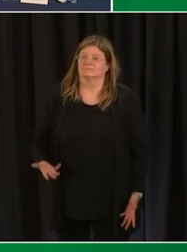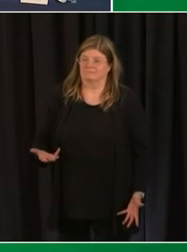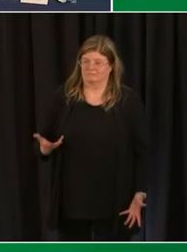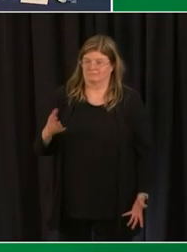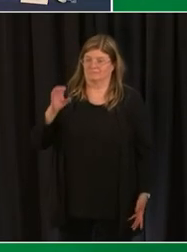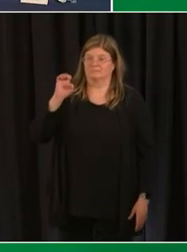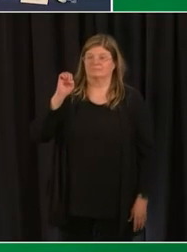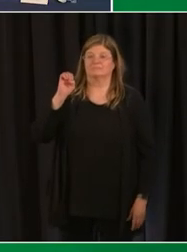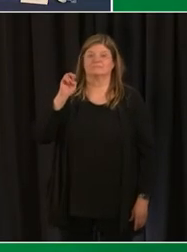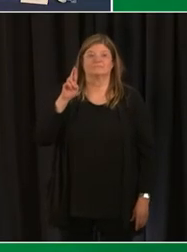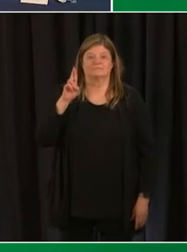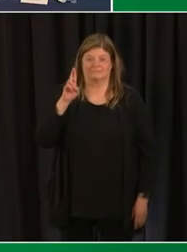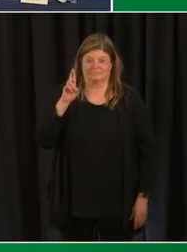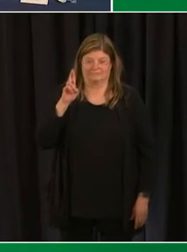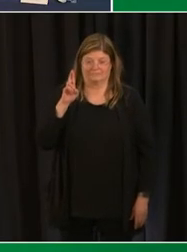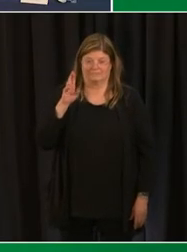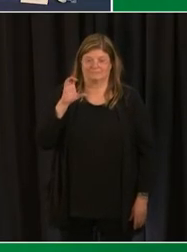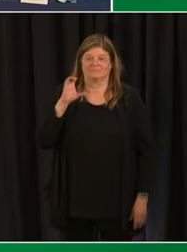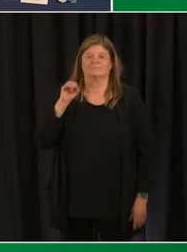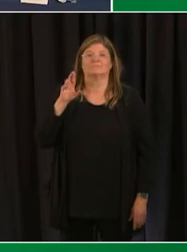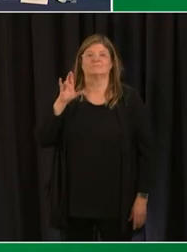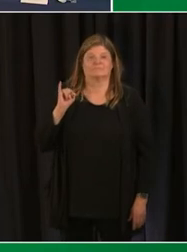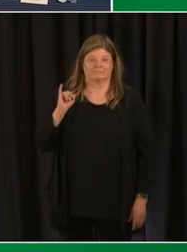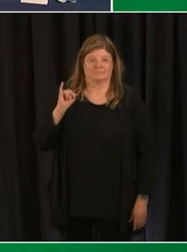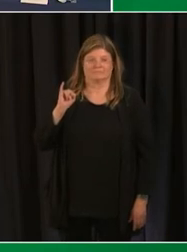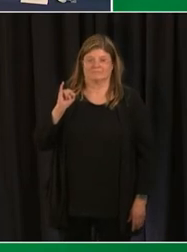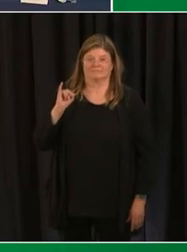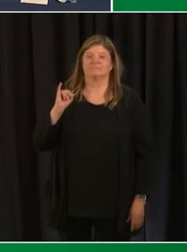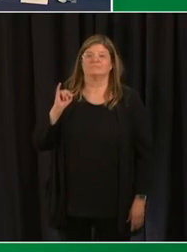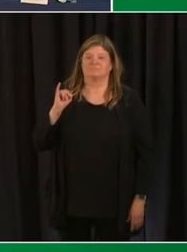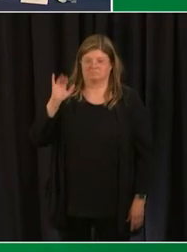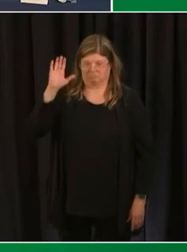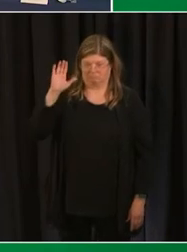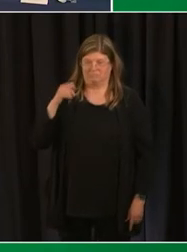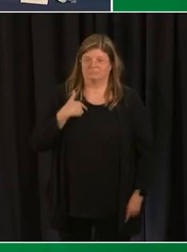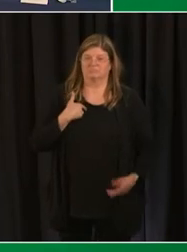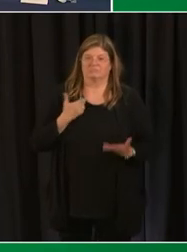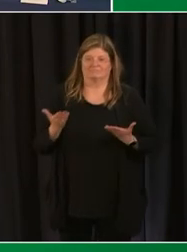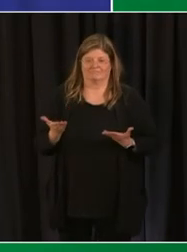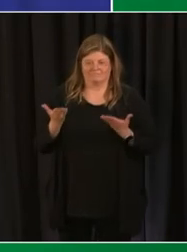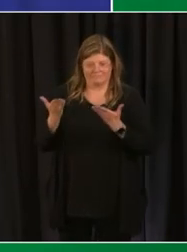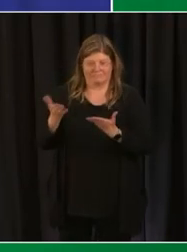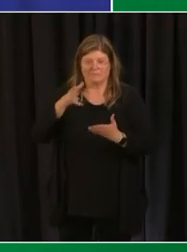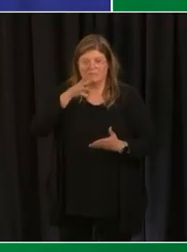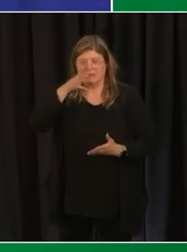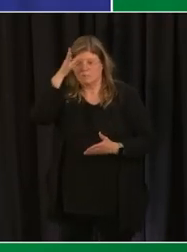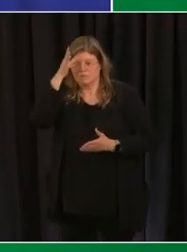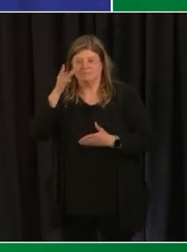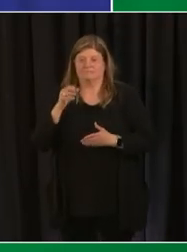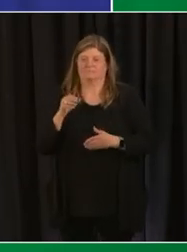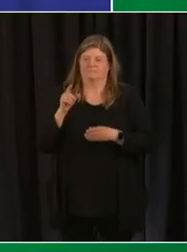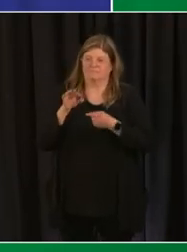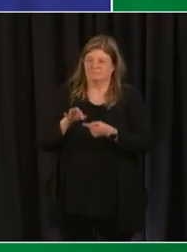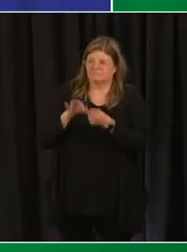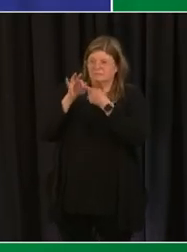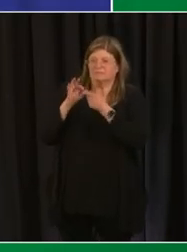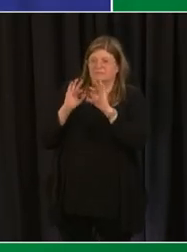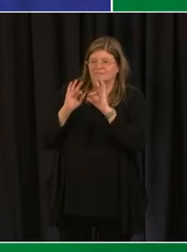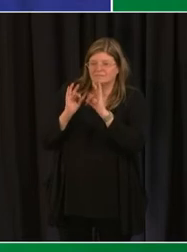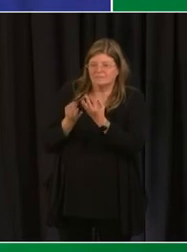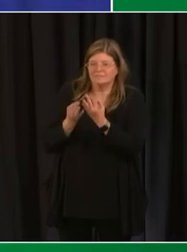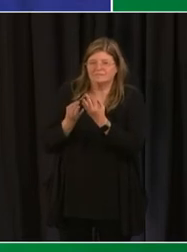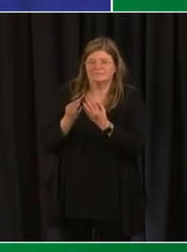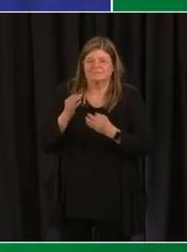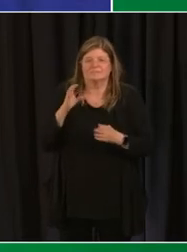um one thing i would definitely highlight and recommend our our parent university and particularly our family cornerstones